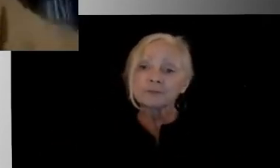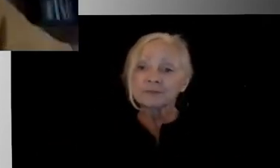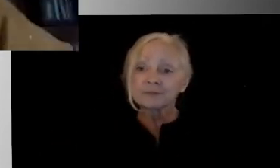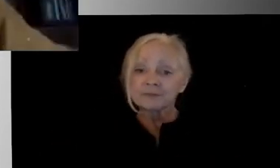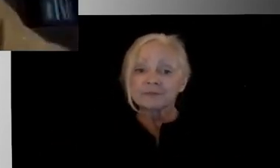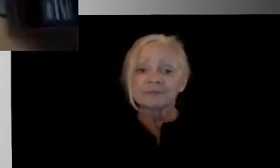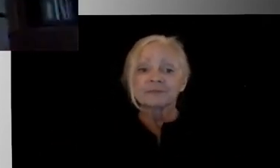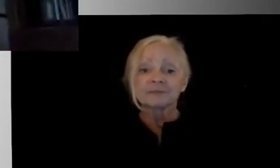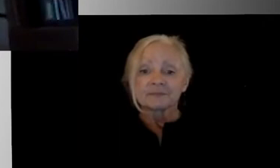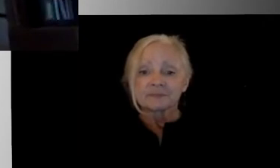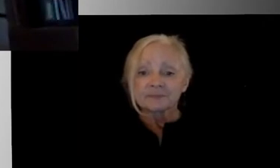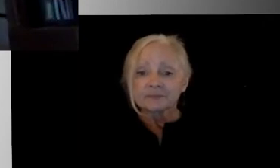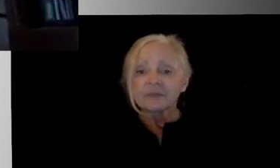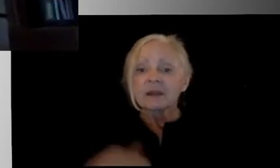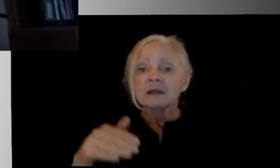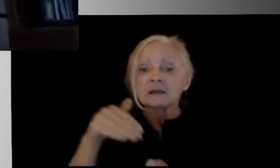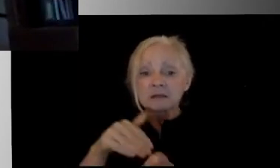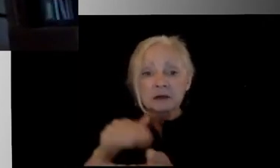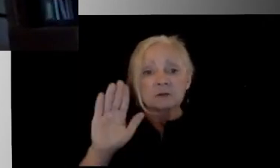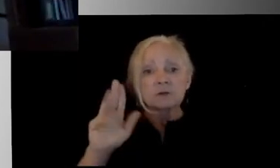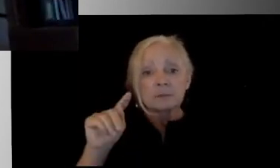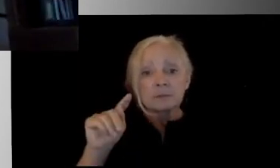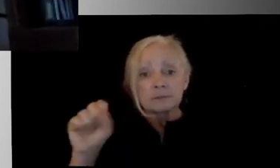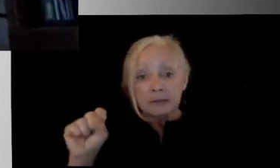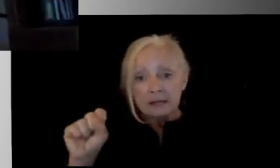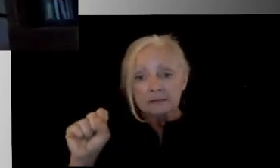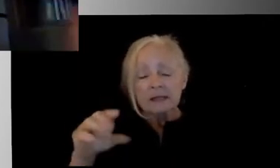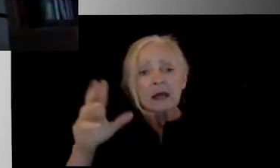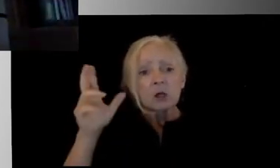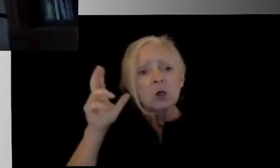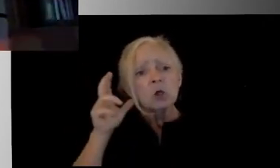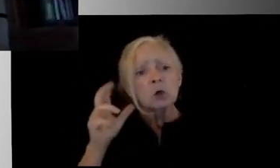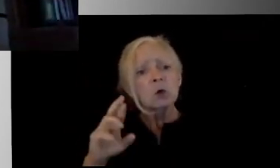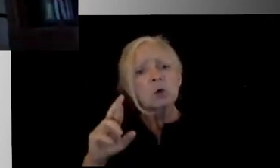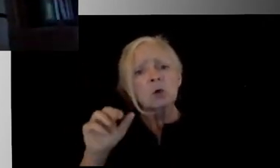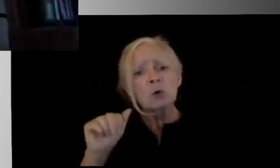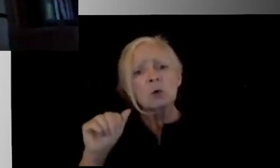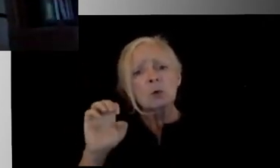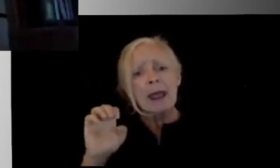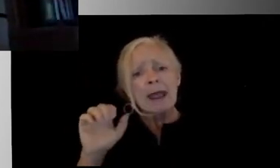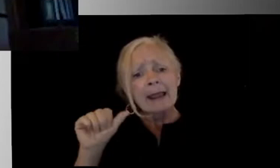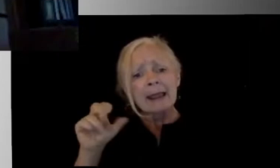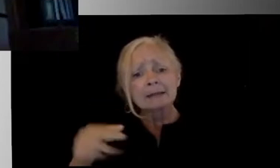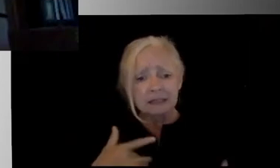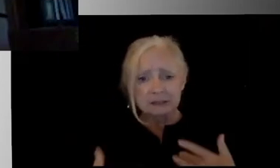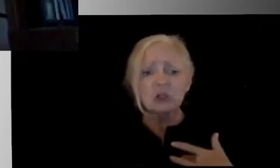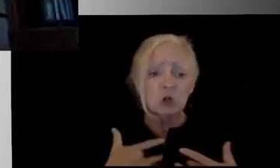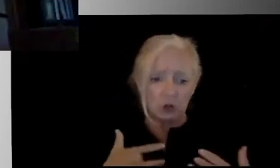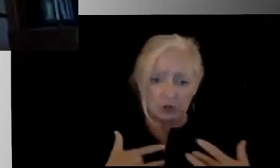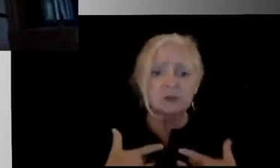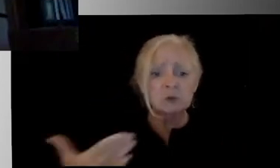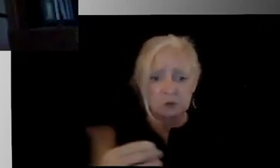Superintendent Butts, hearing some of the concerns from Rayanne, I know teachers in Wayne Township have similar concerns.